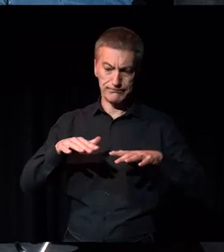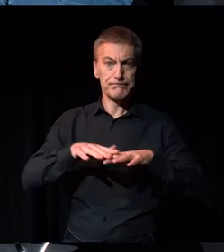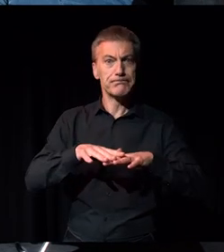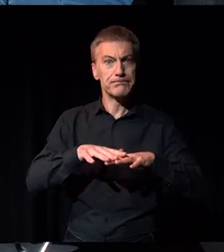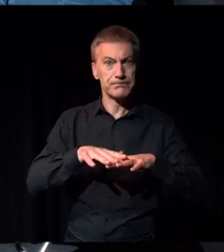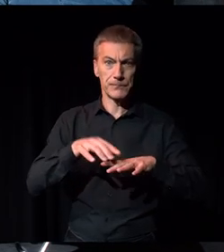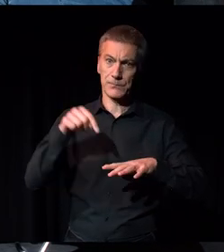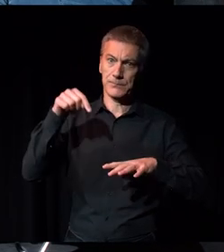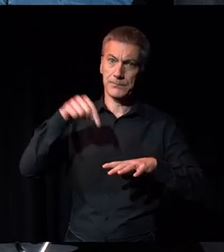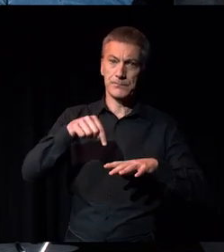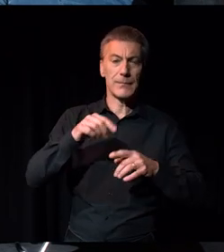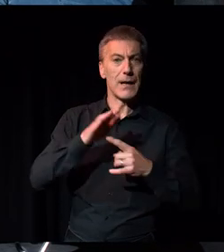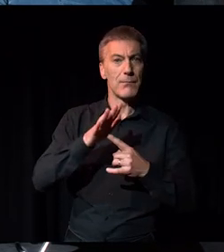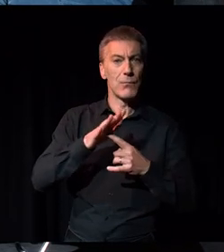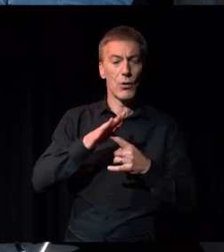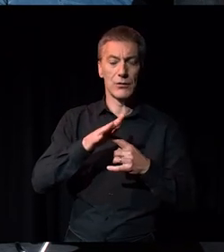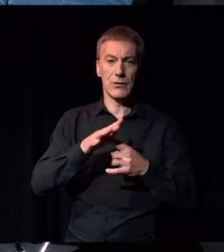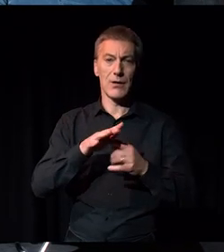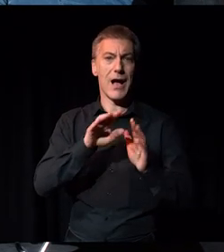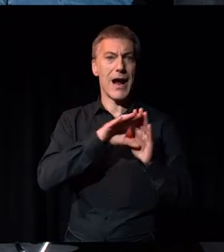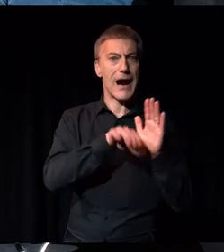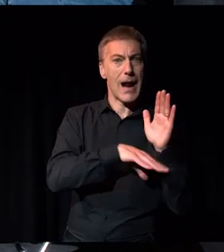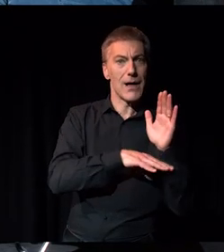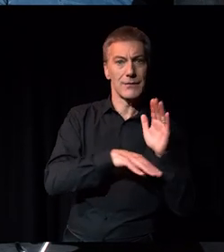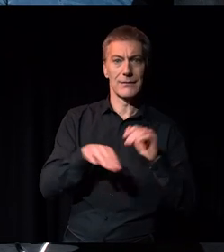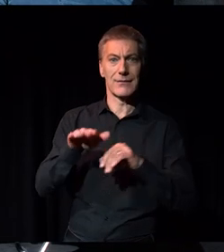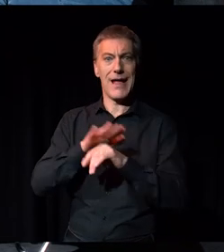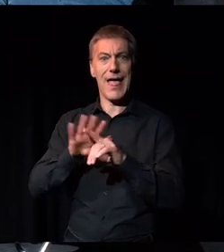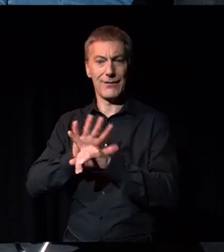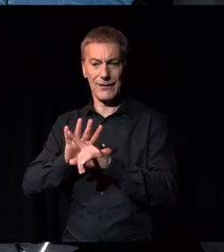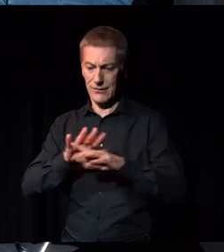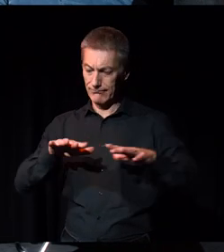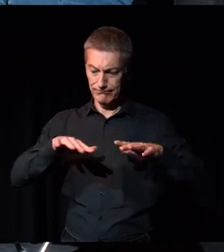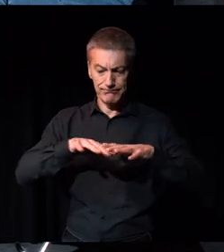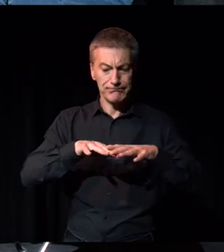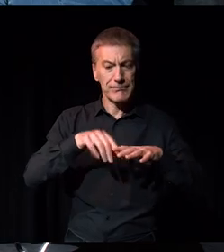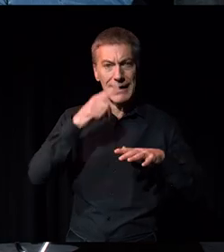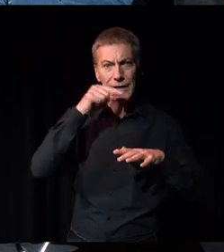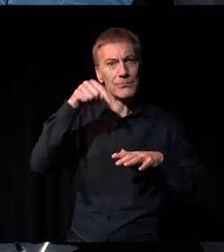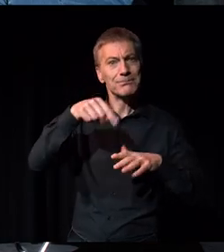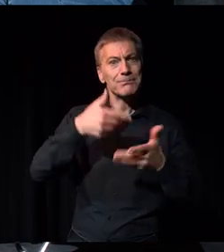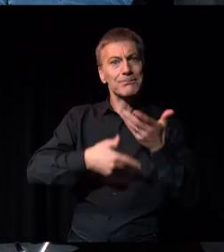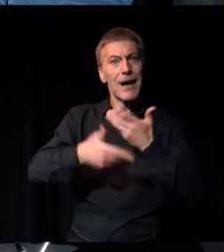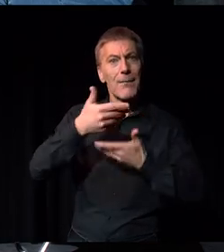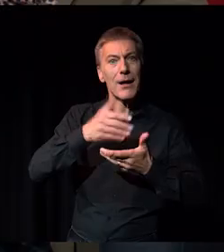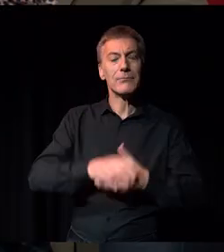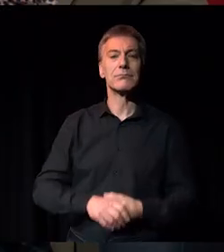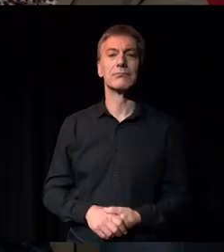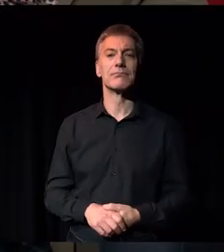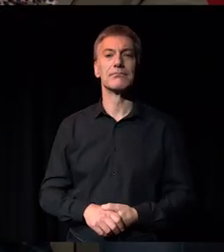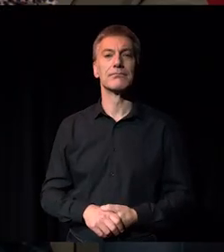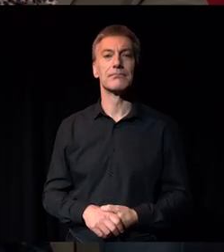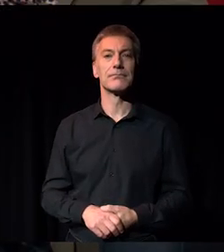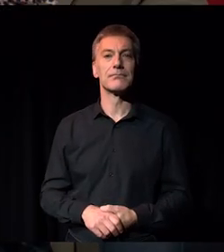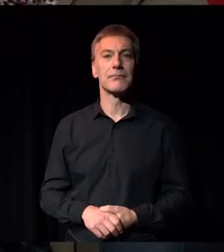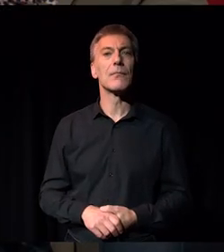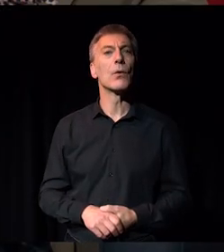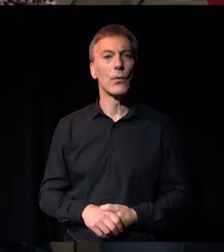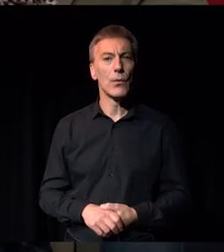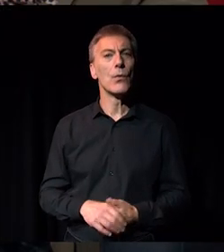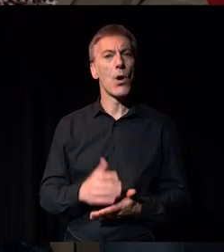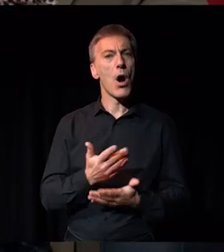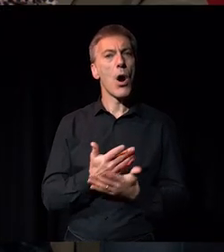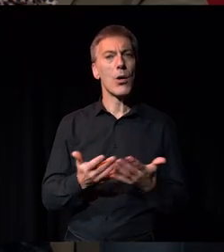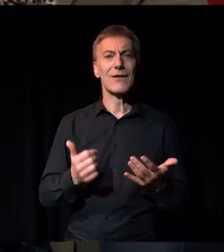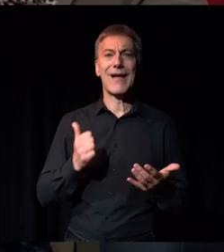intersectionality, the relationship between your class and your ethnicity, can you just unpick that a little bit more? Yeah, I guess for me, they're kind of expectations